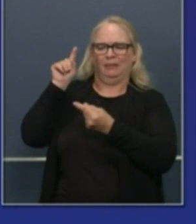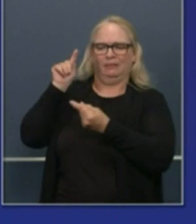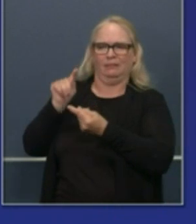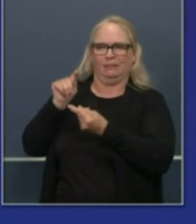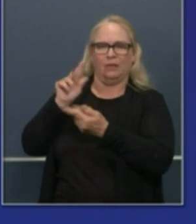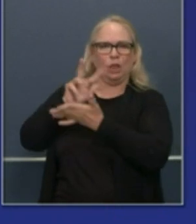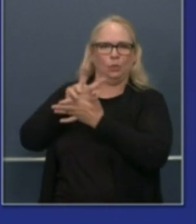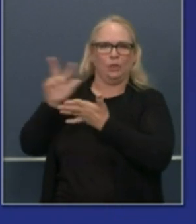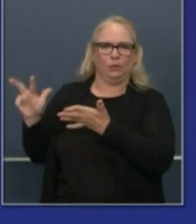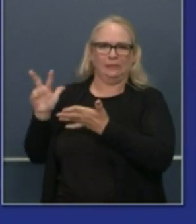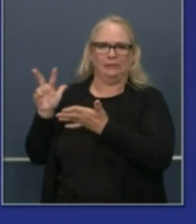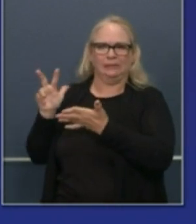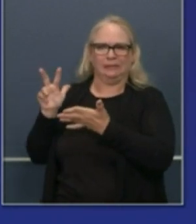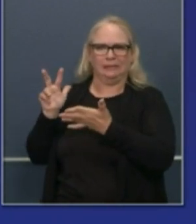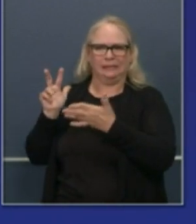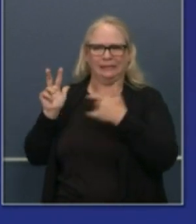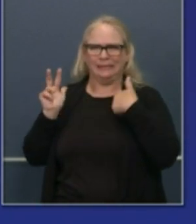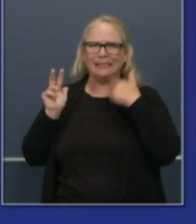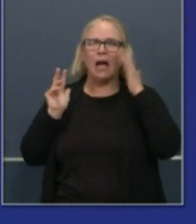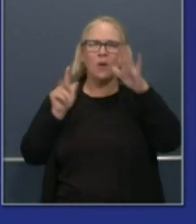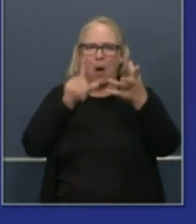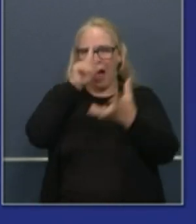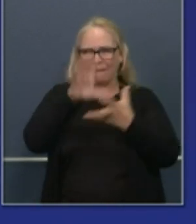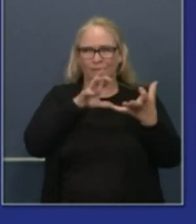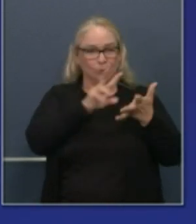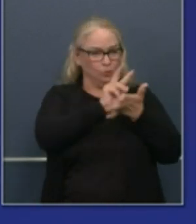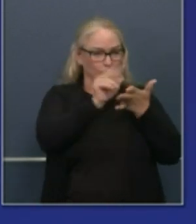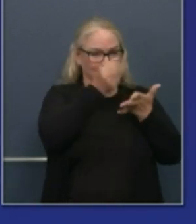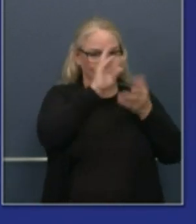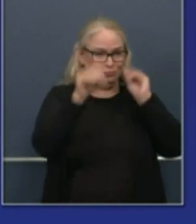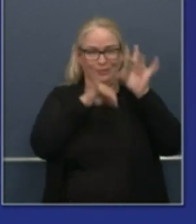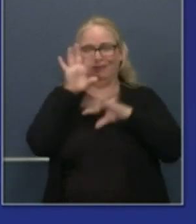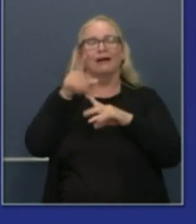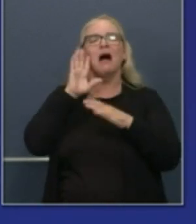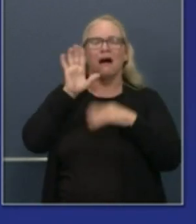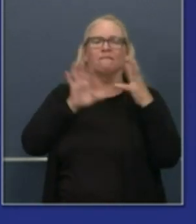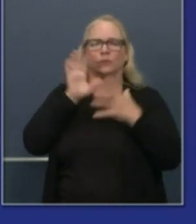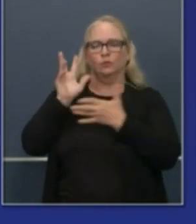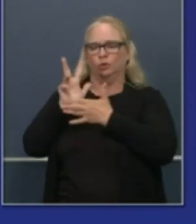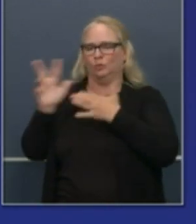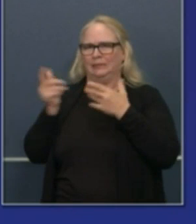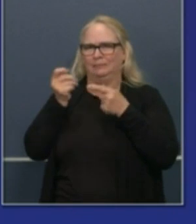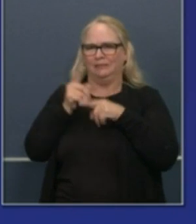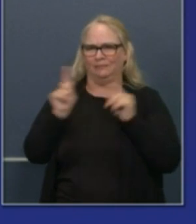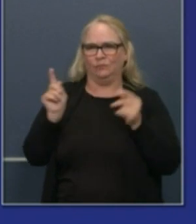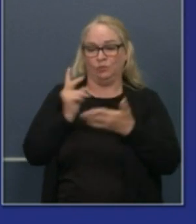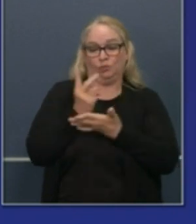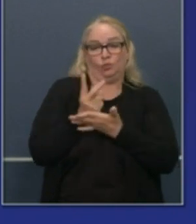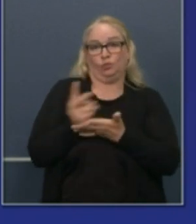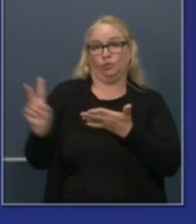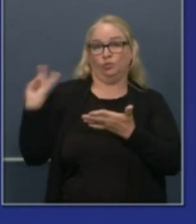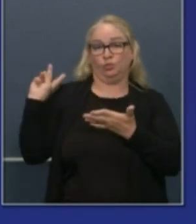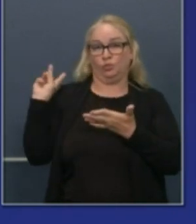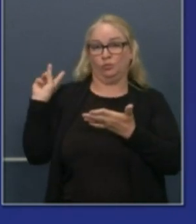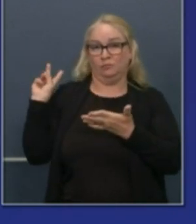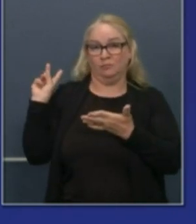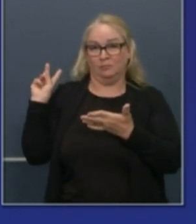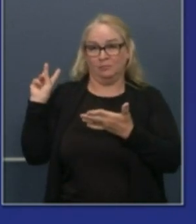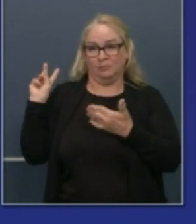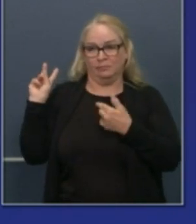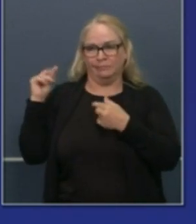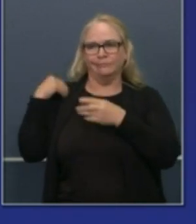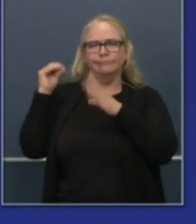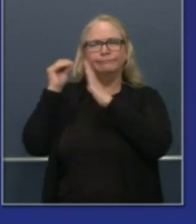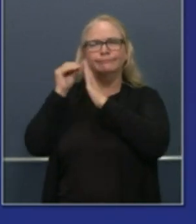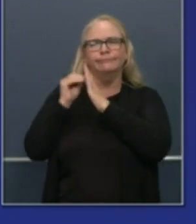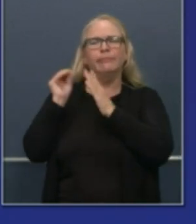Let me without confusing you more be more specifically. Two weeks ago we put up on Monday our hospitalization numbers it said